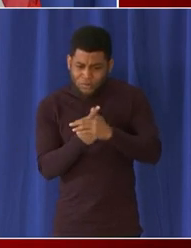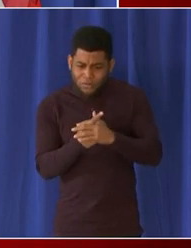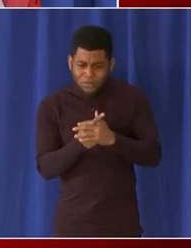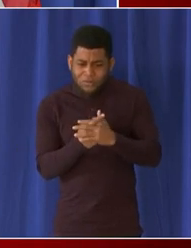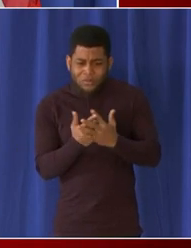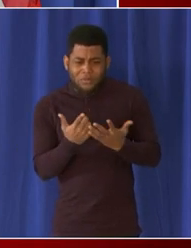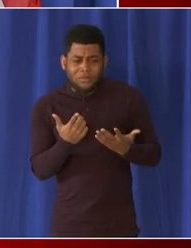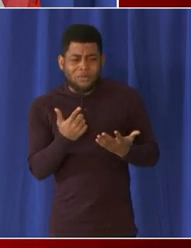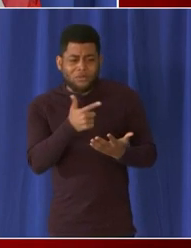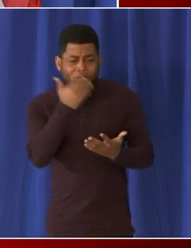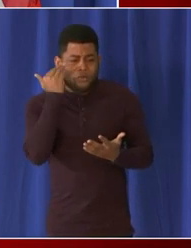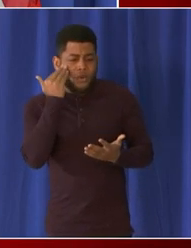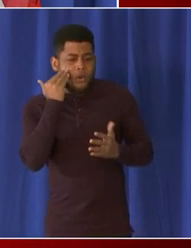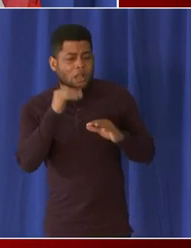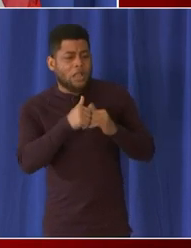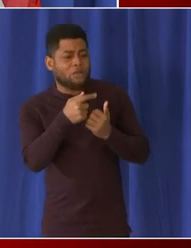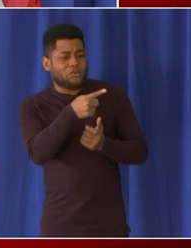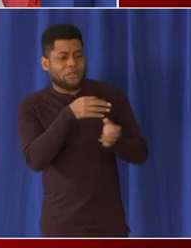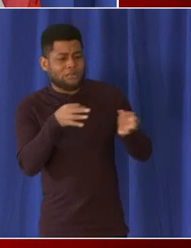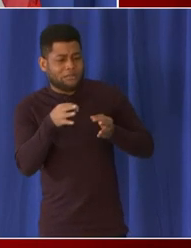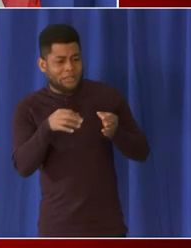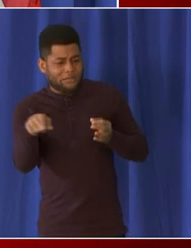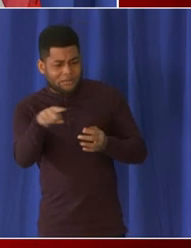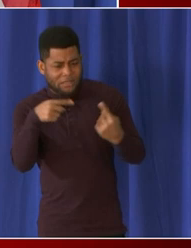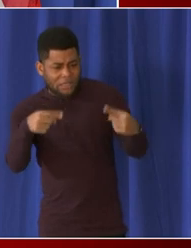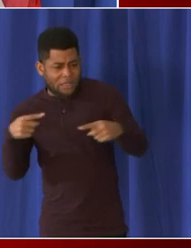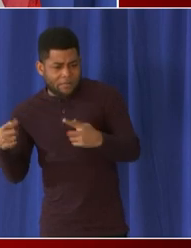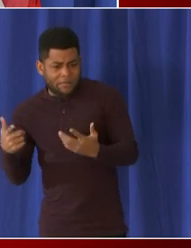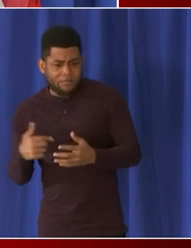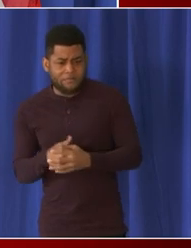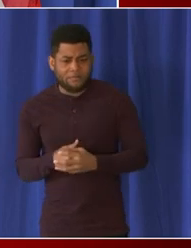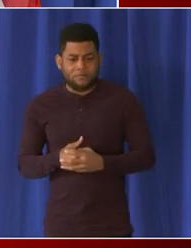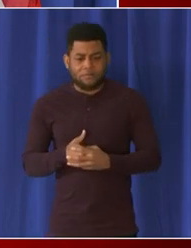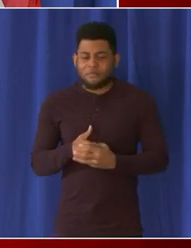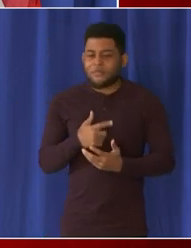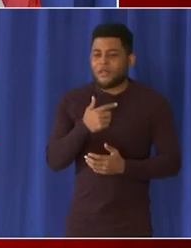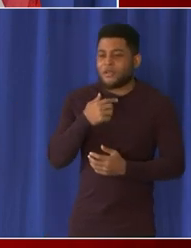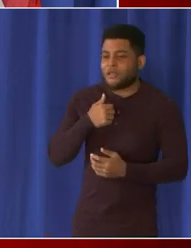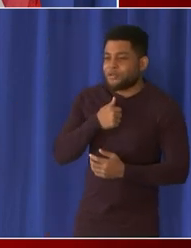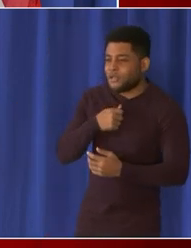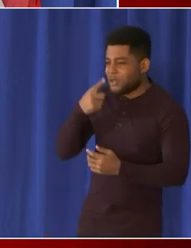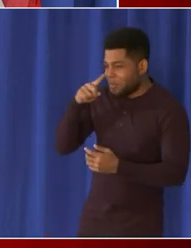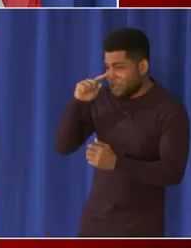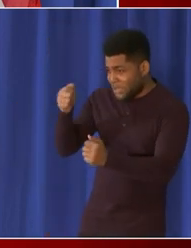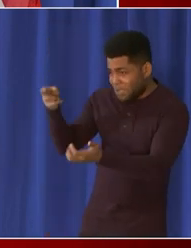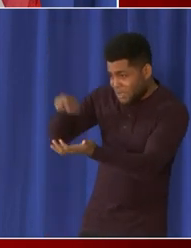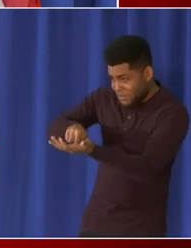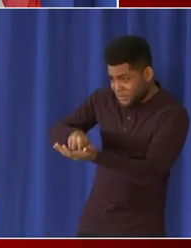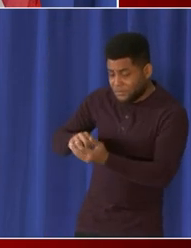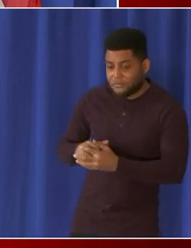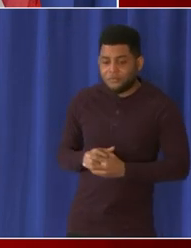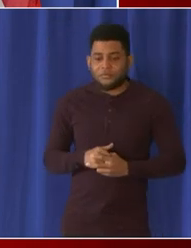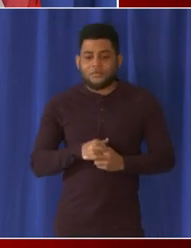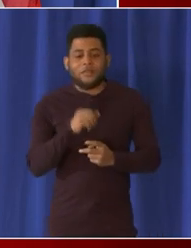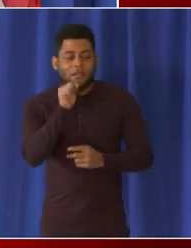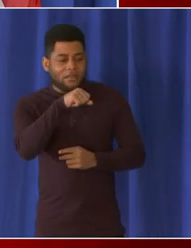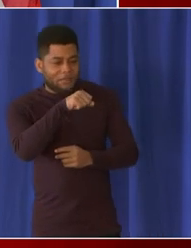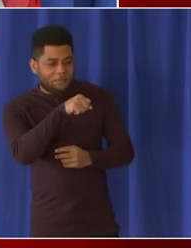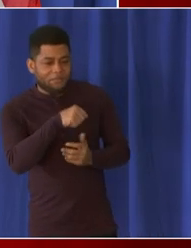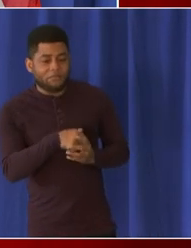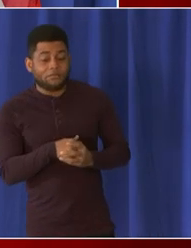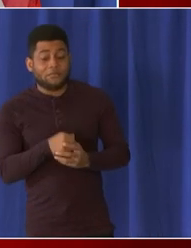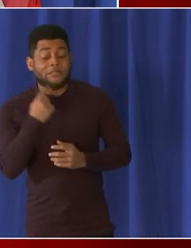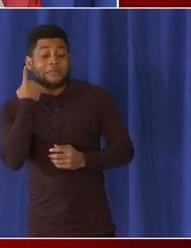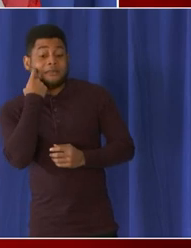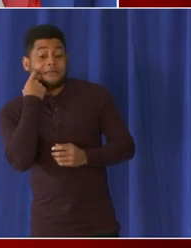and do you have kind of an explanation for those discrepancies your question again yeah for sure um you know with the last round